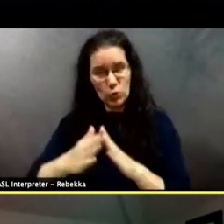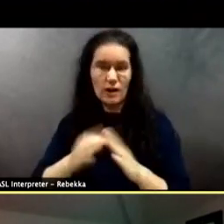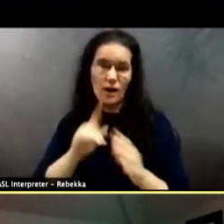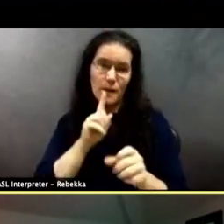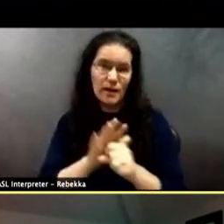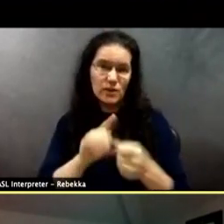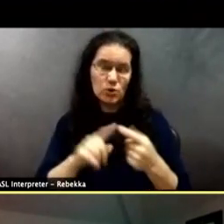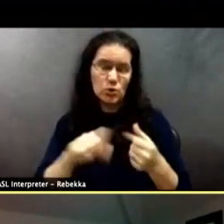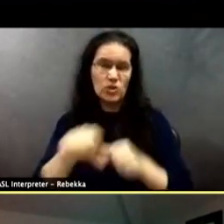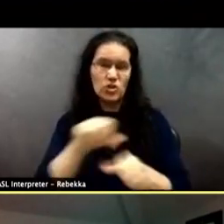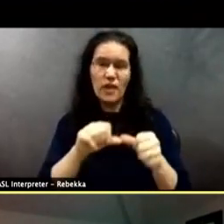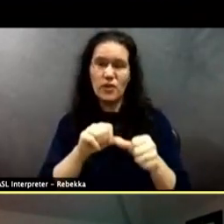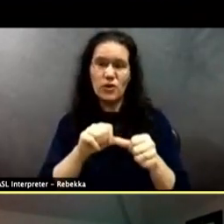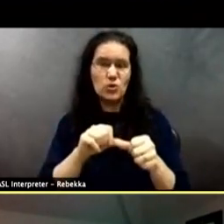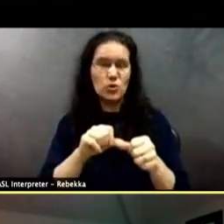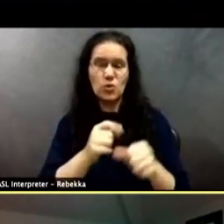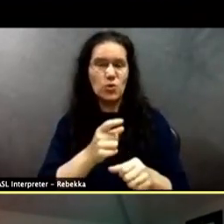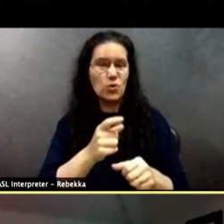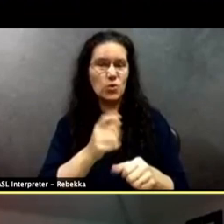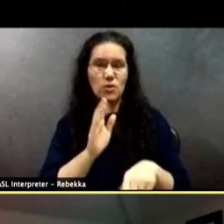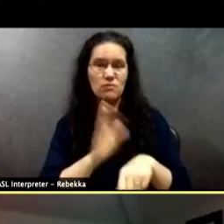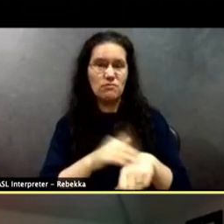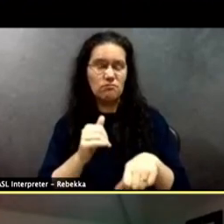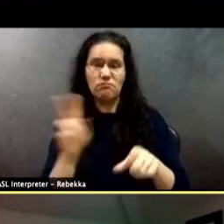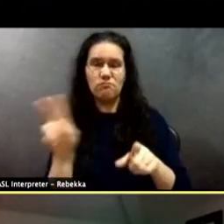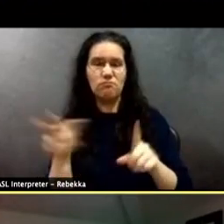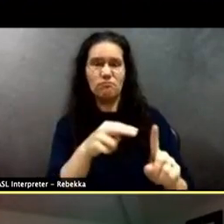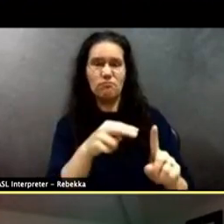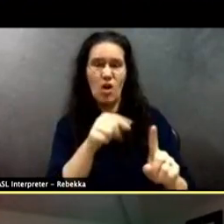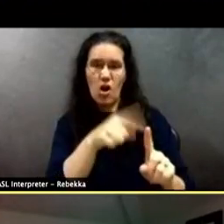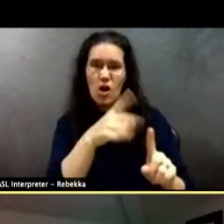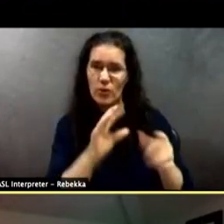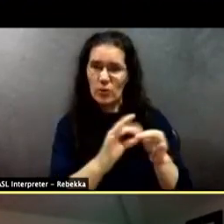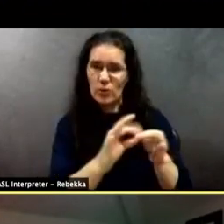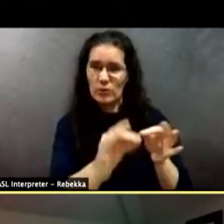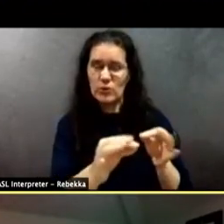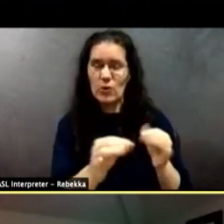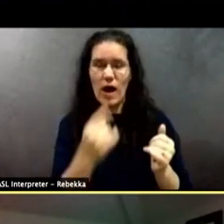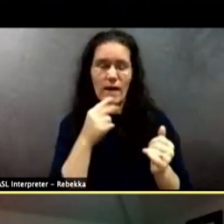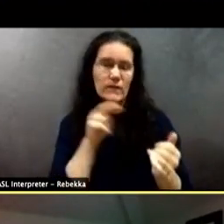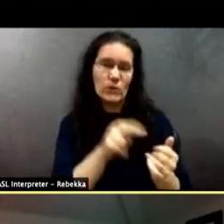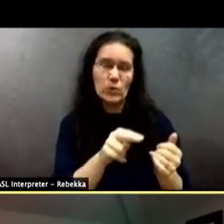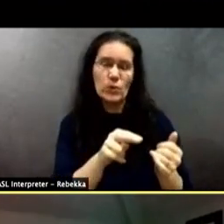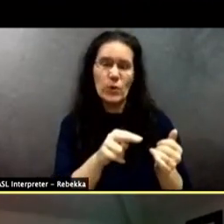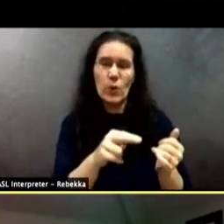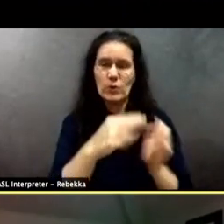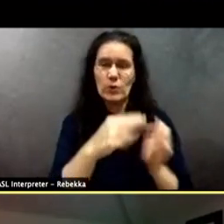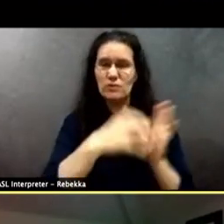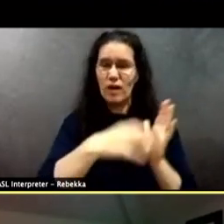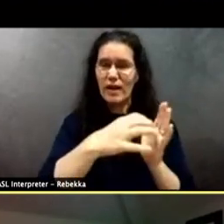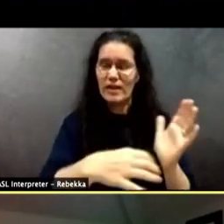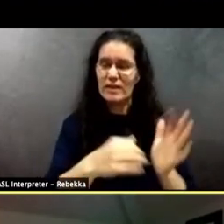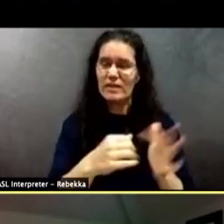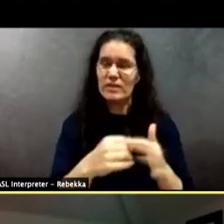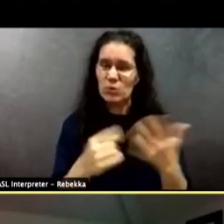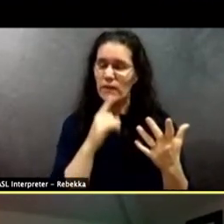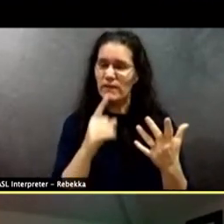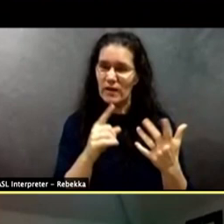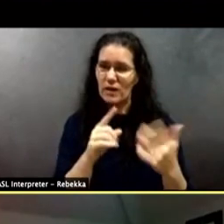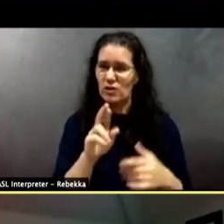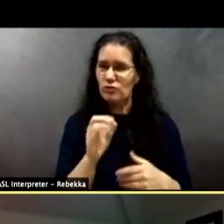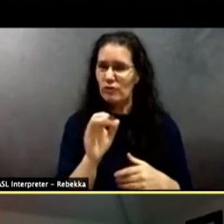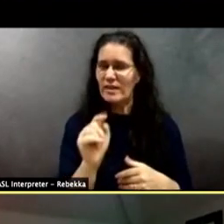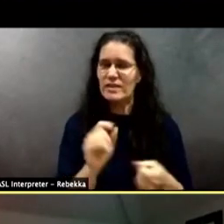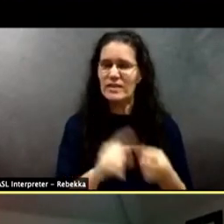you know, I did find his essays were very divisive and even racist. The IACP and the mass chiefs all